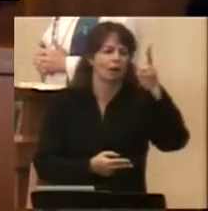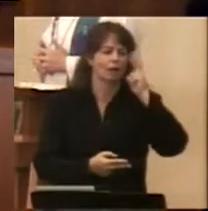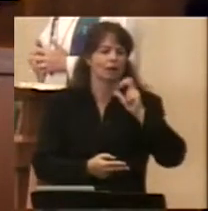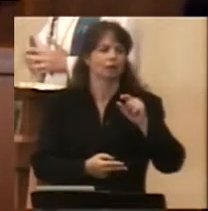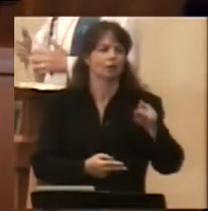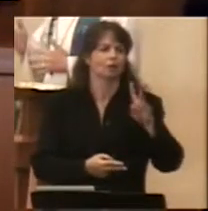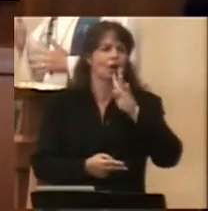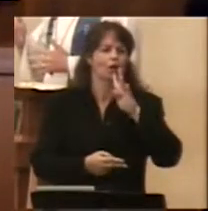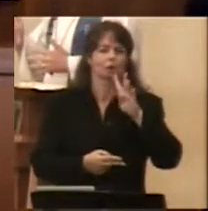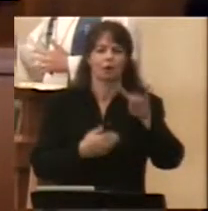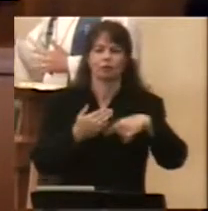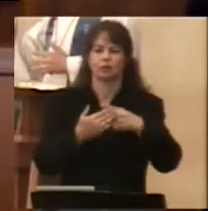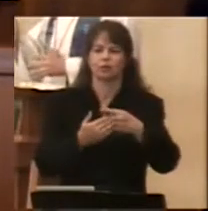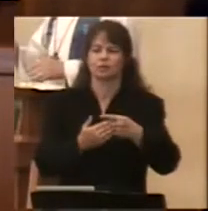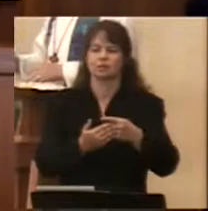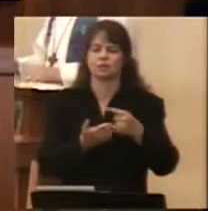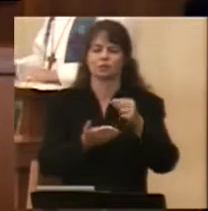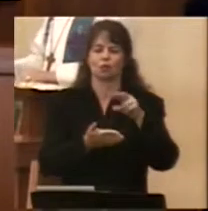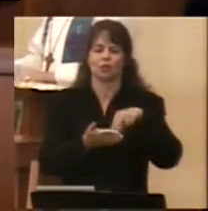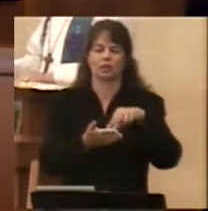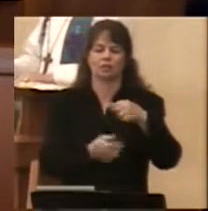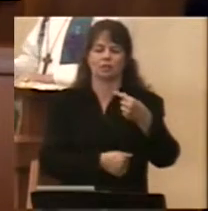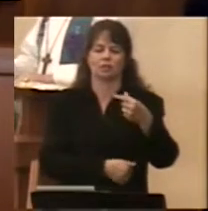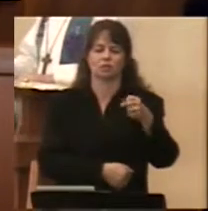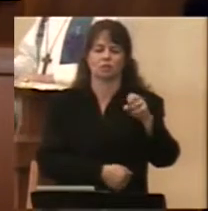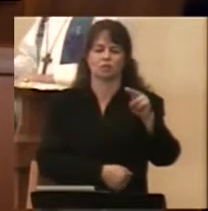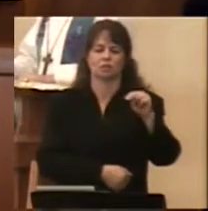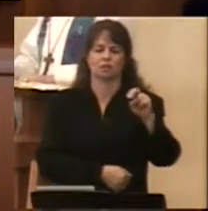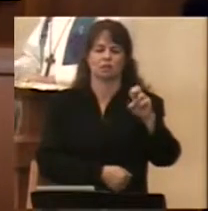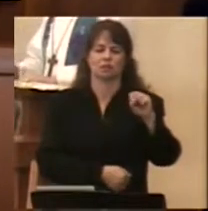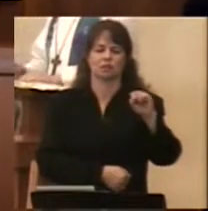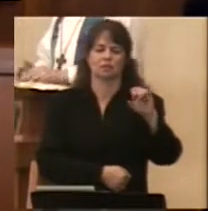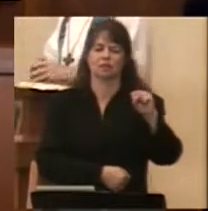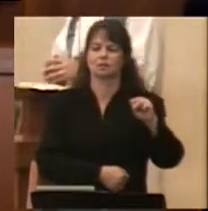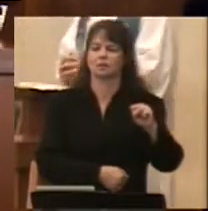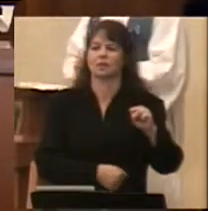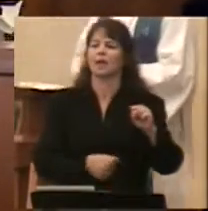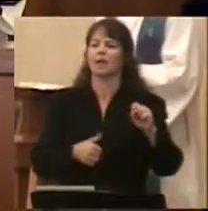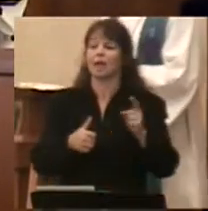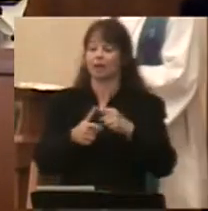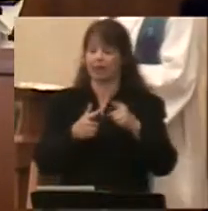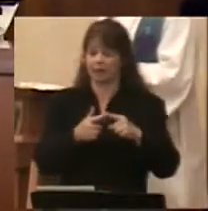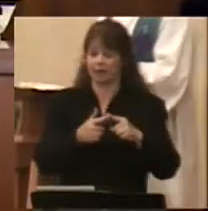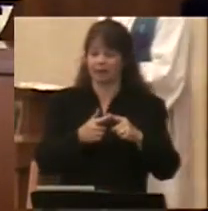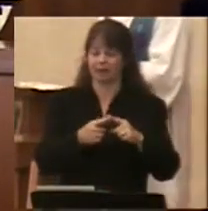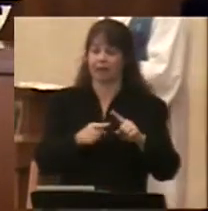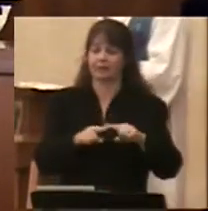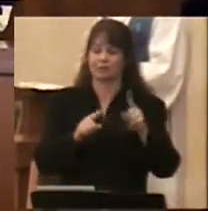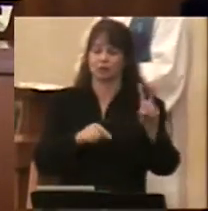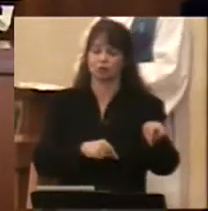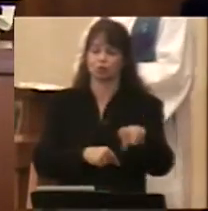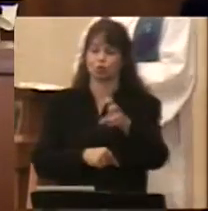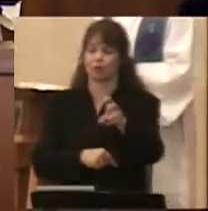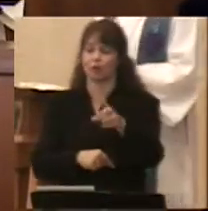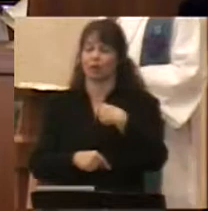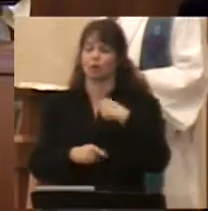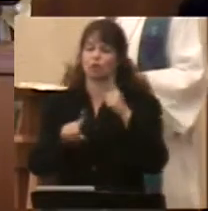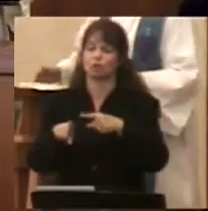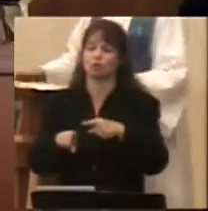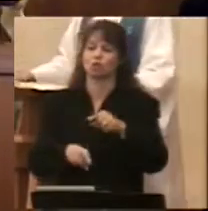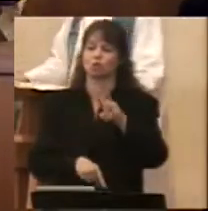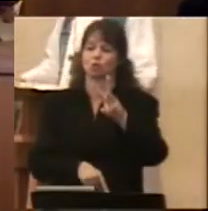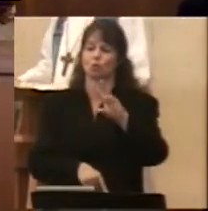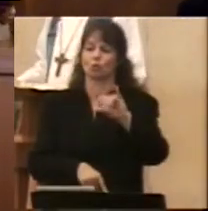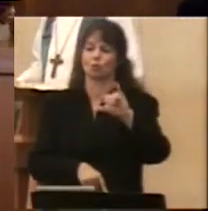And then the next week, well this past week, I traveled with my brother father and step son to Oshkosh, Wisconsin. And